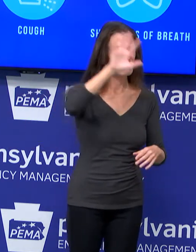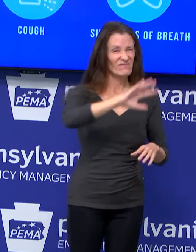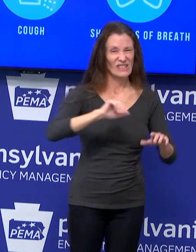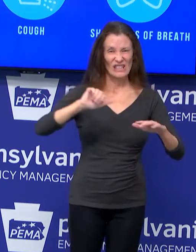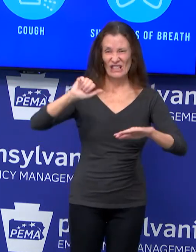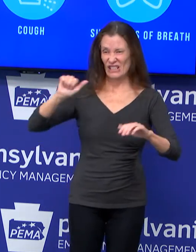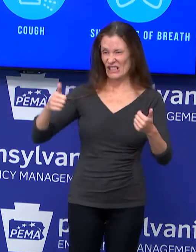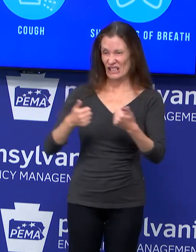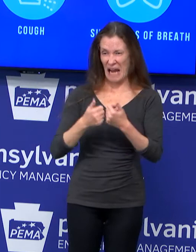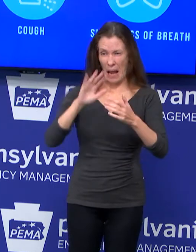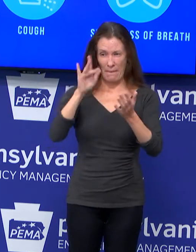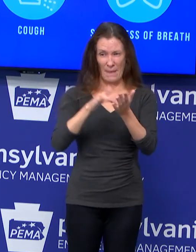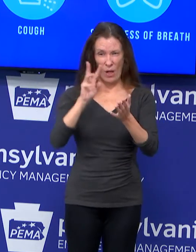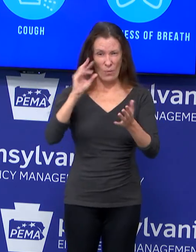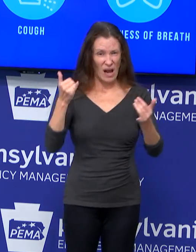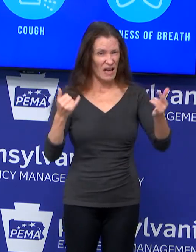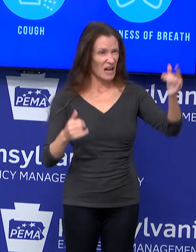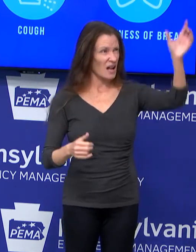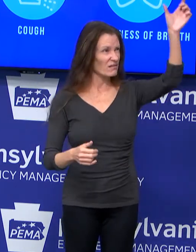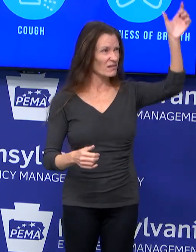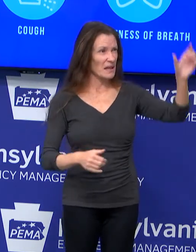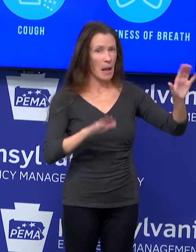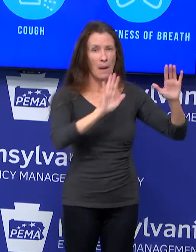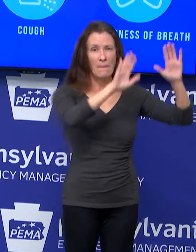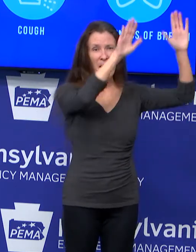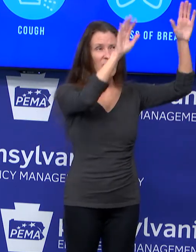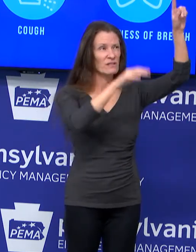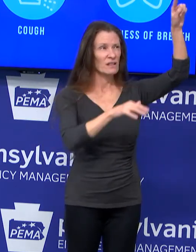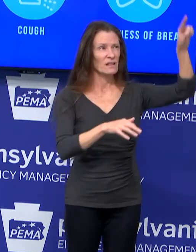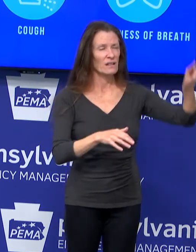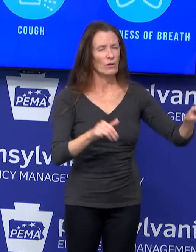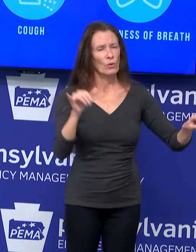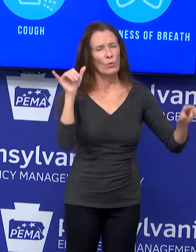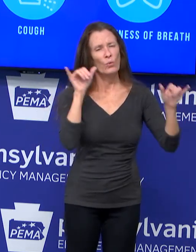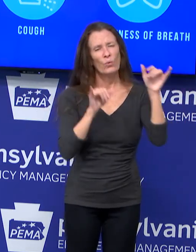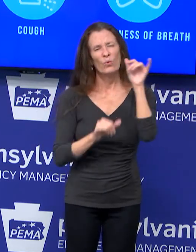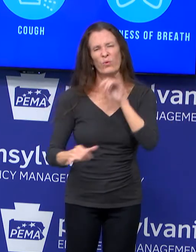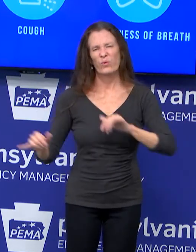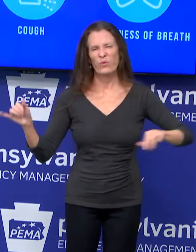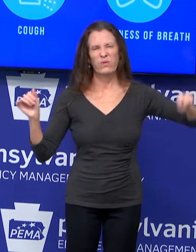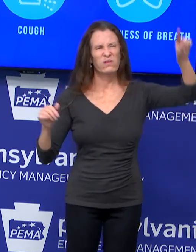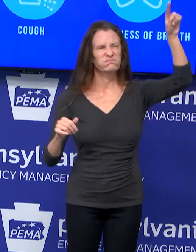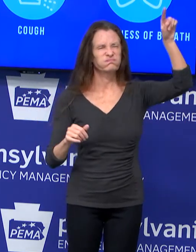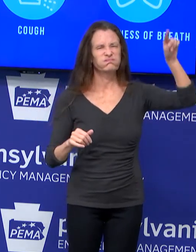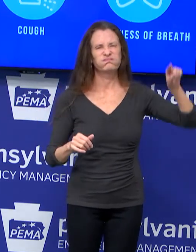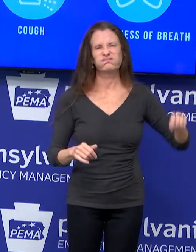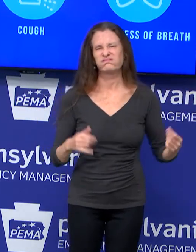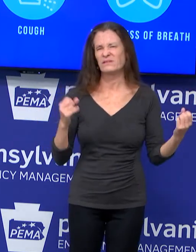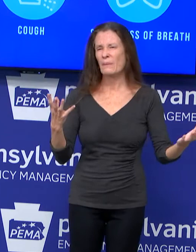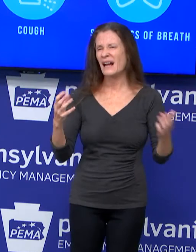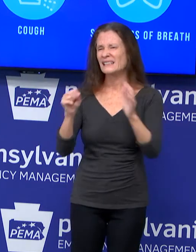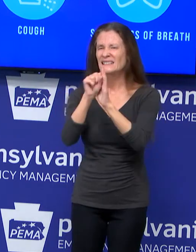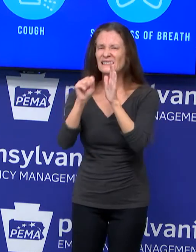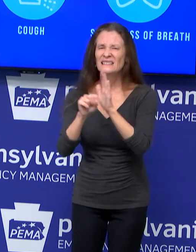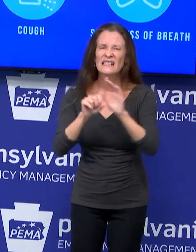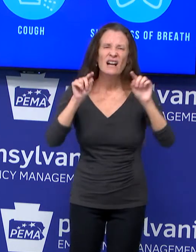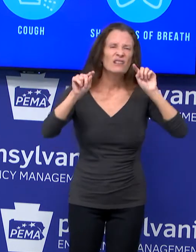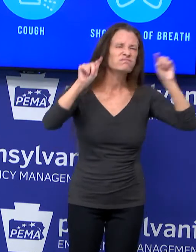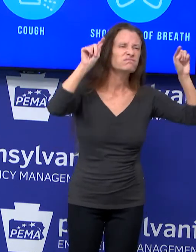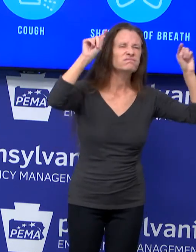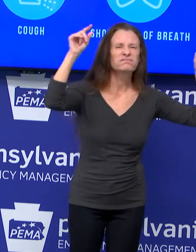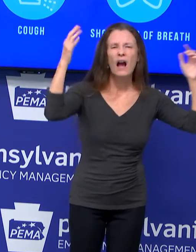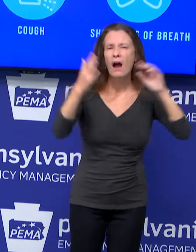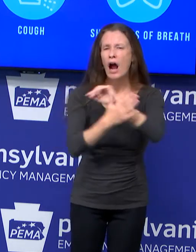facing, that the Mountain West is facing, but really every state in the country are seeing increases. The one that until recently was pretty